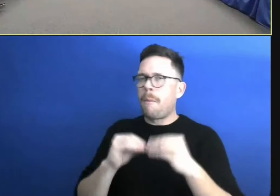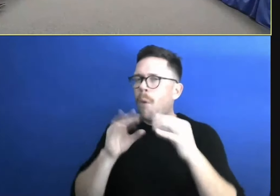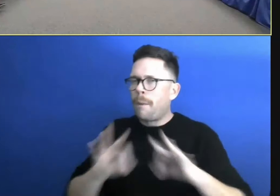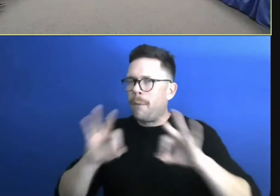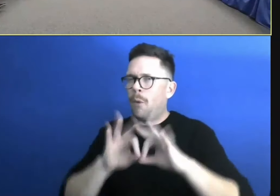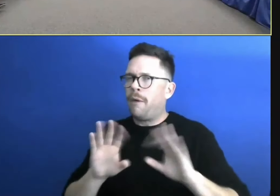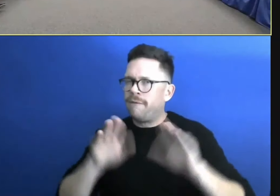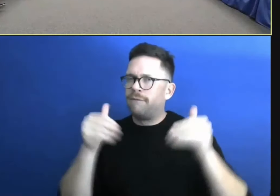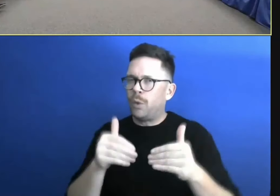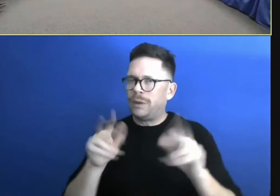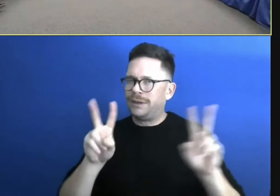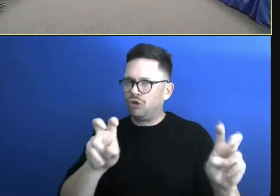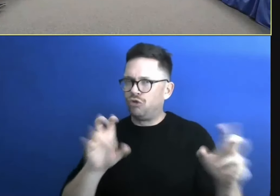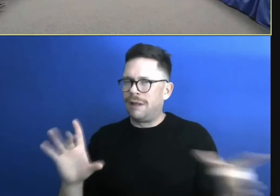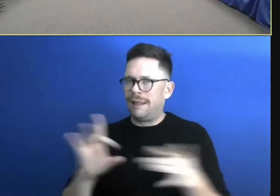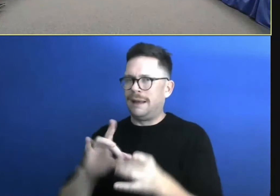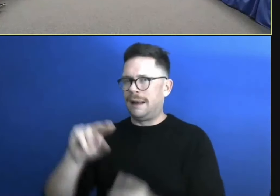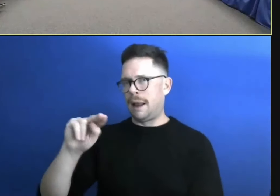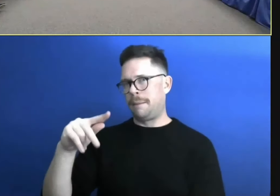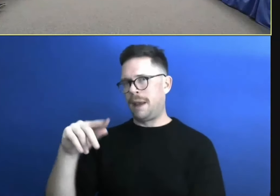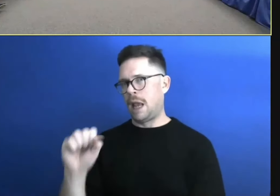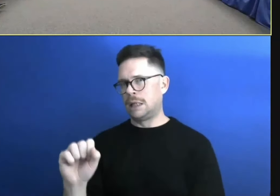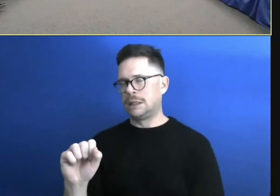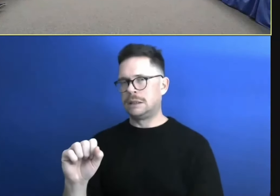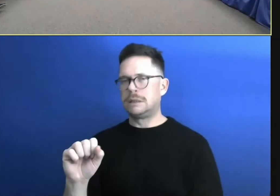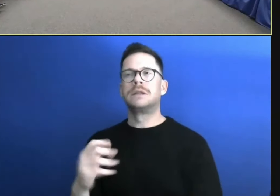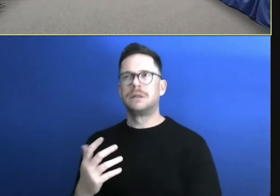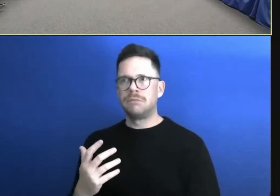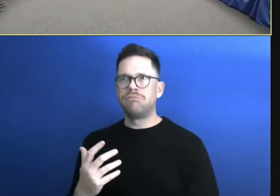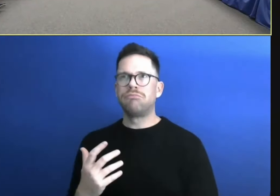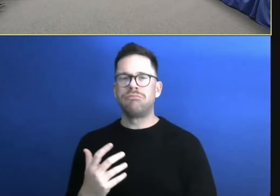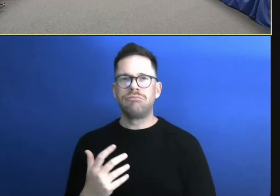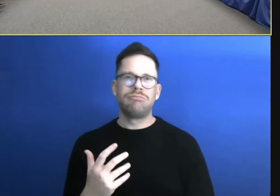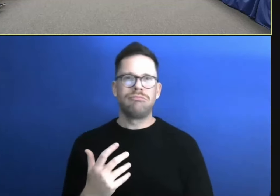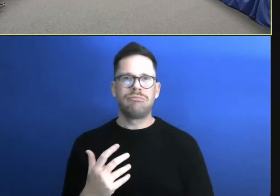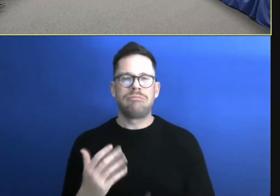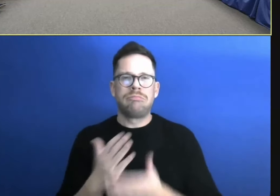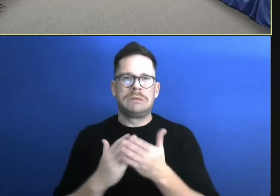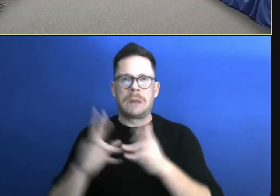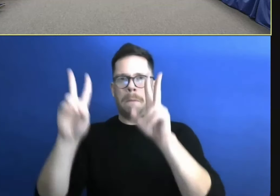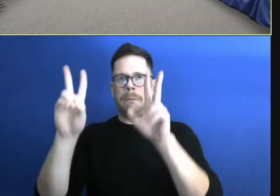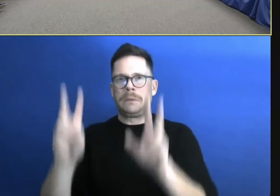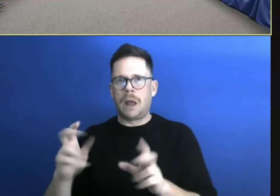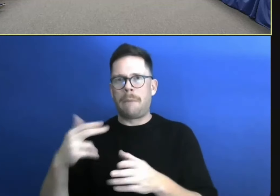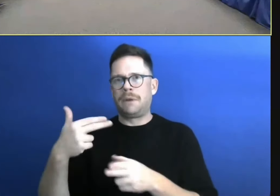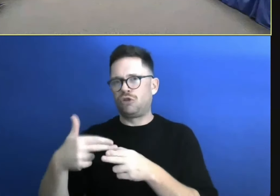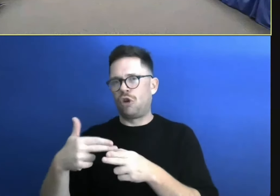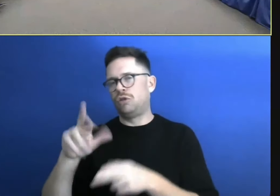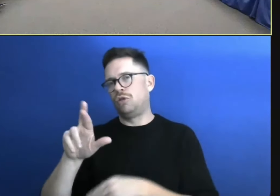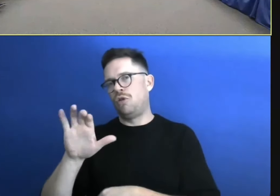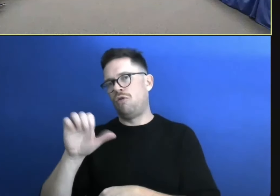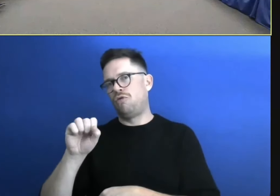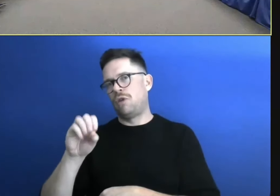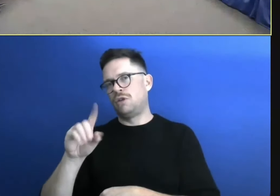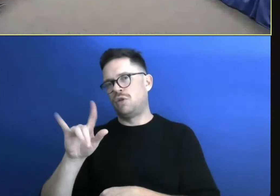school committee to take topics off better. They're calling resolutions and go in a different route, which would be to write